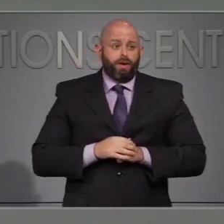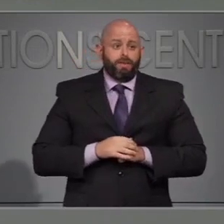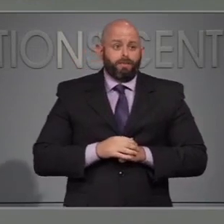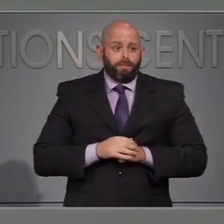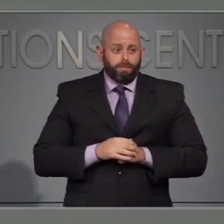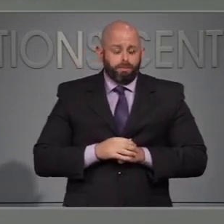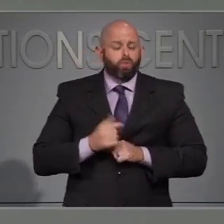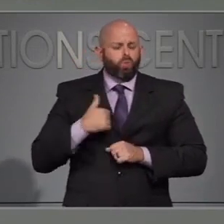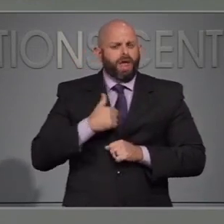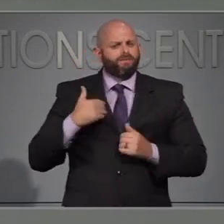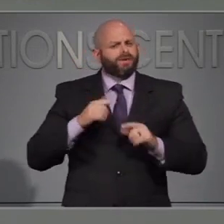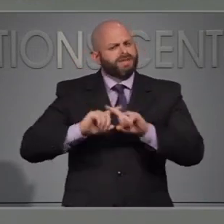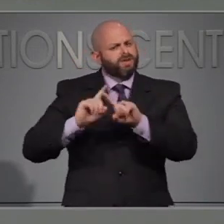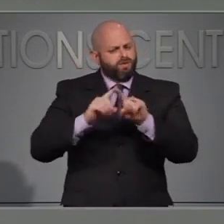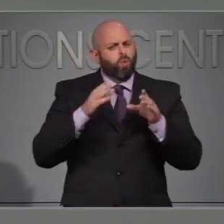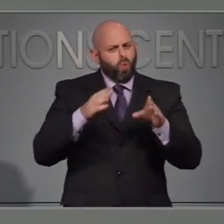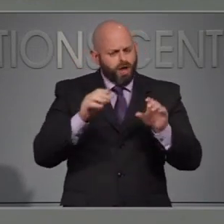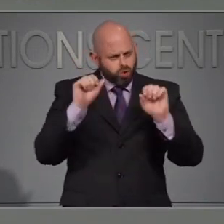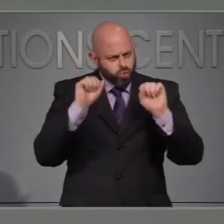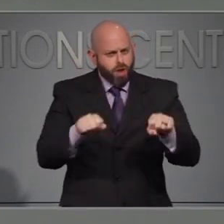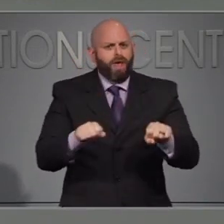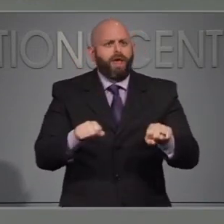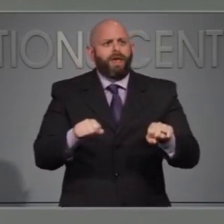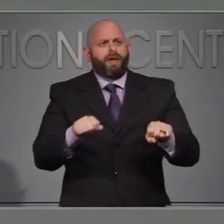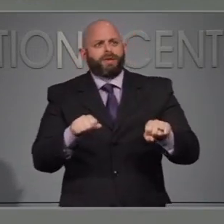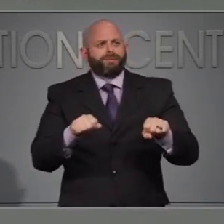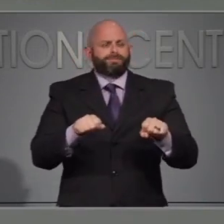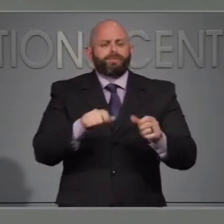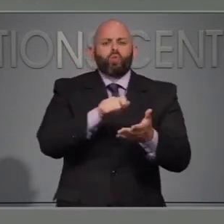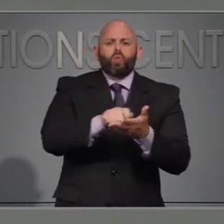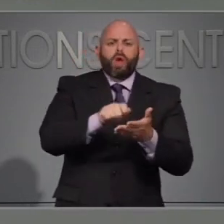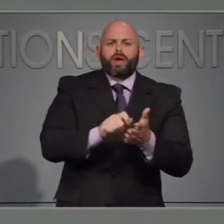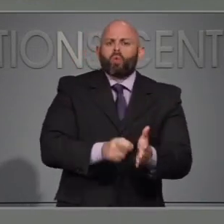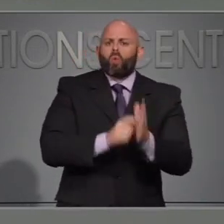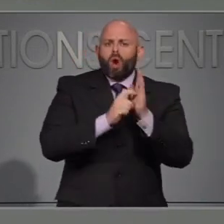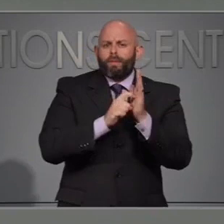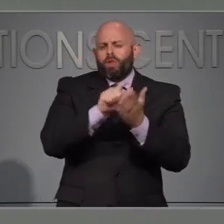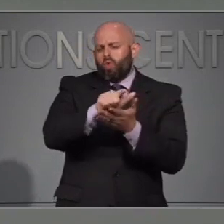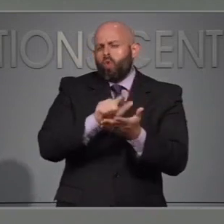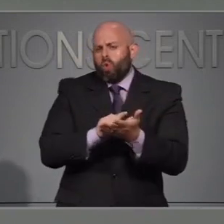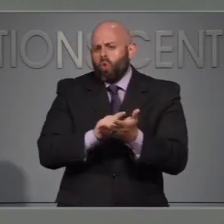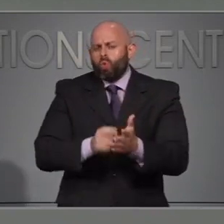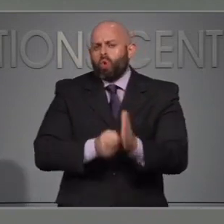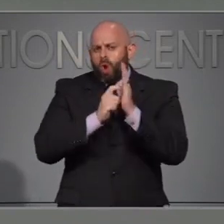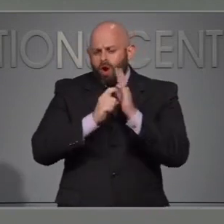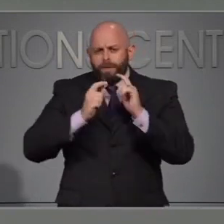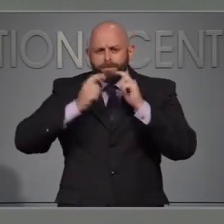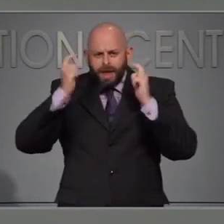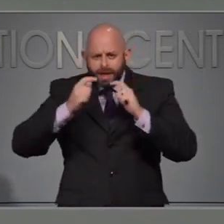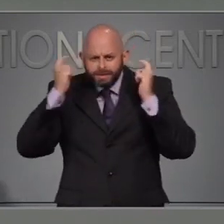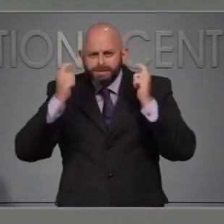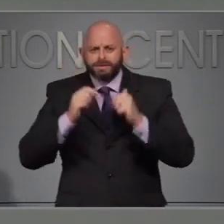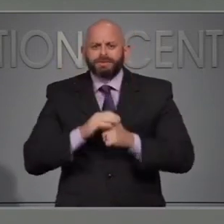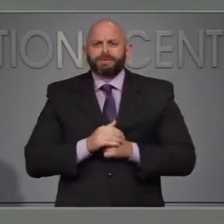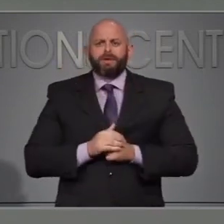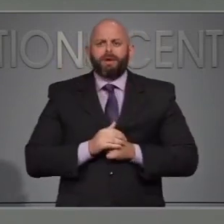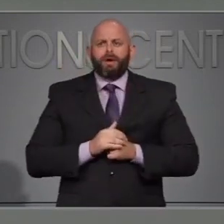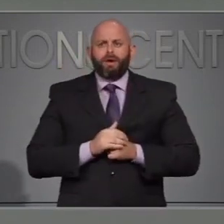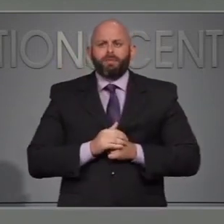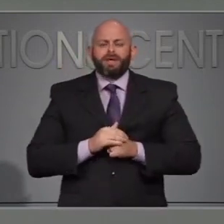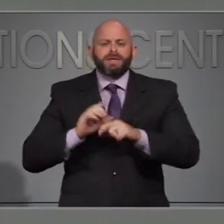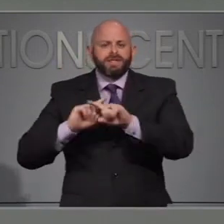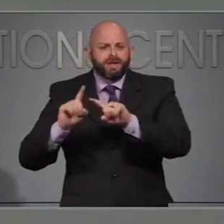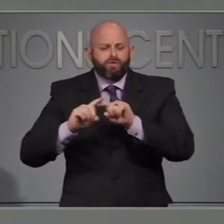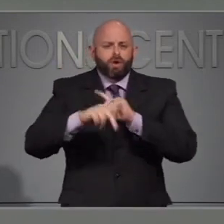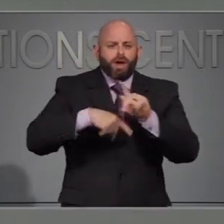ways you could write a law requiring face masks in different kinds of settings for